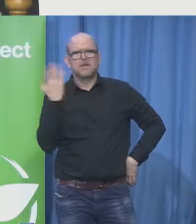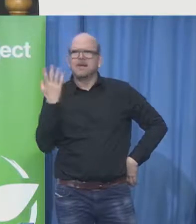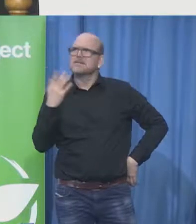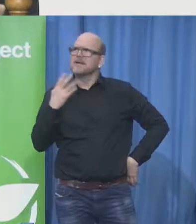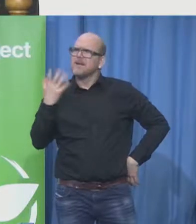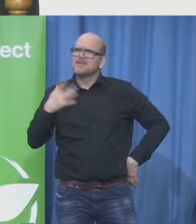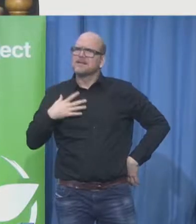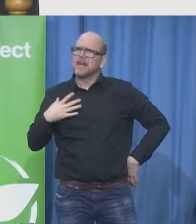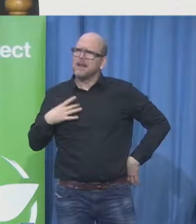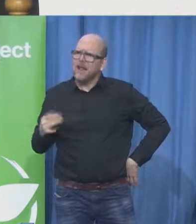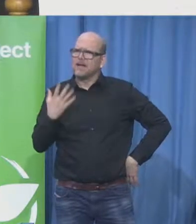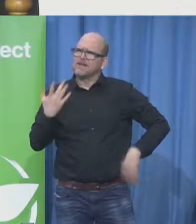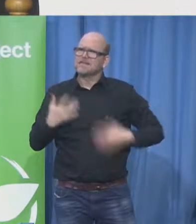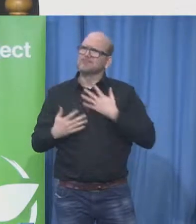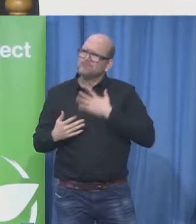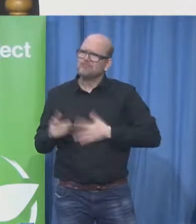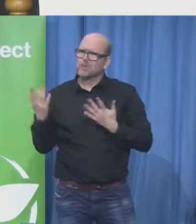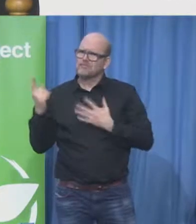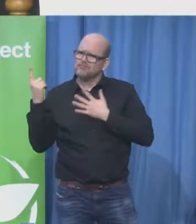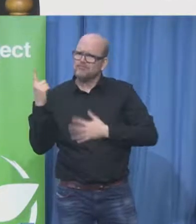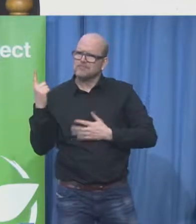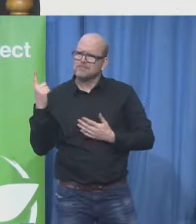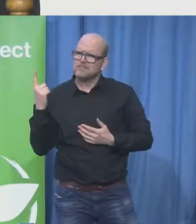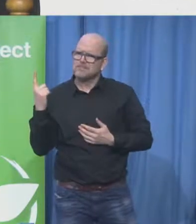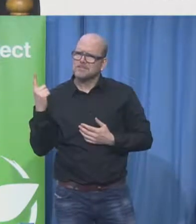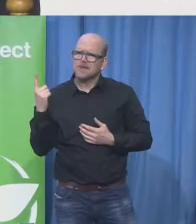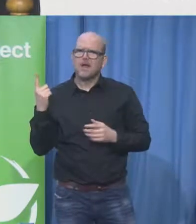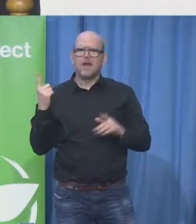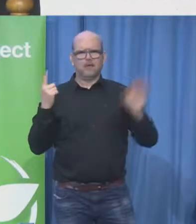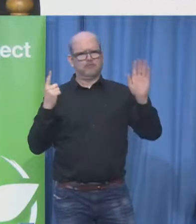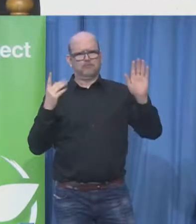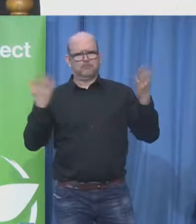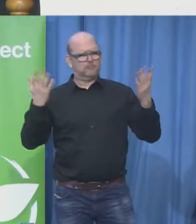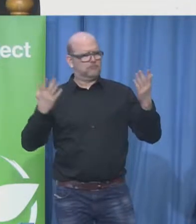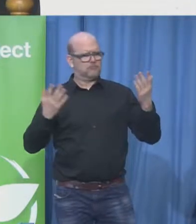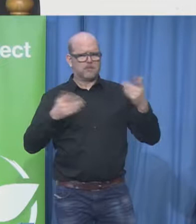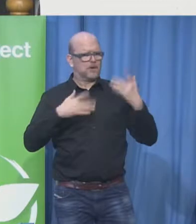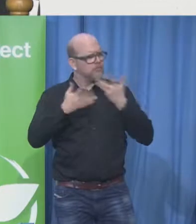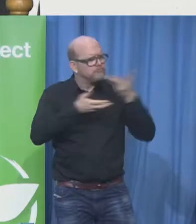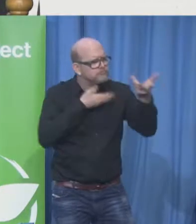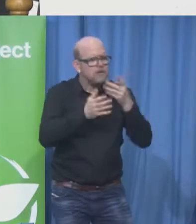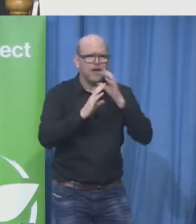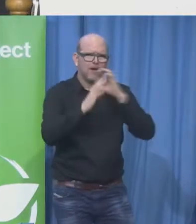and Neta also using a scooter to